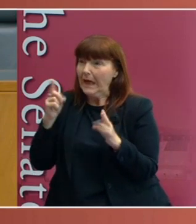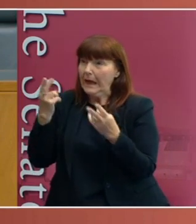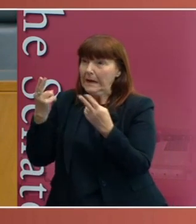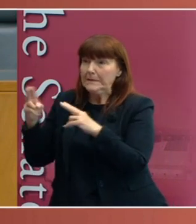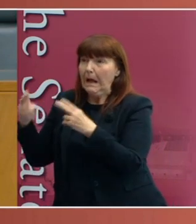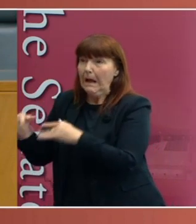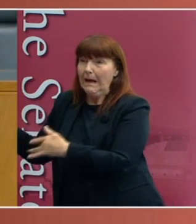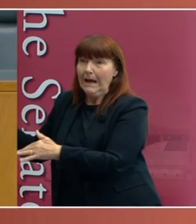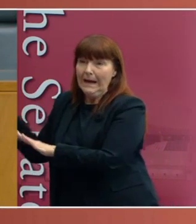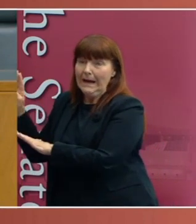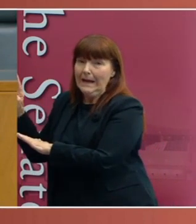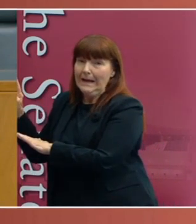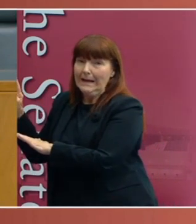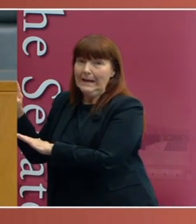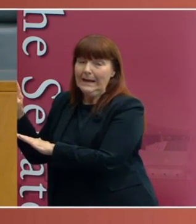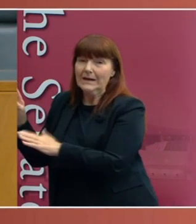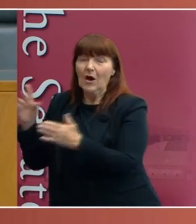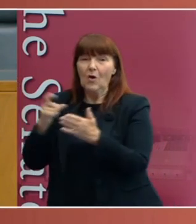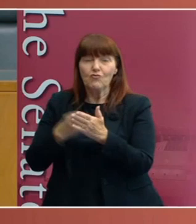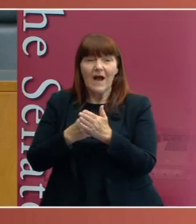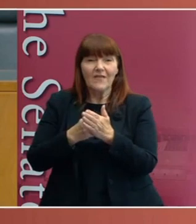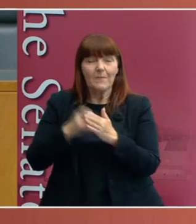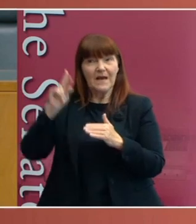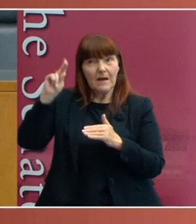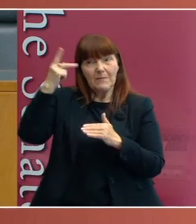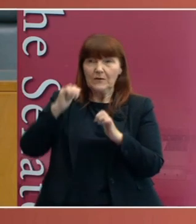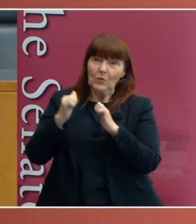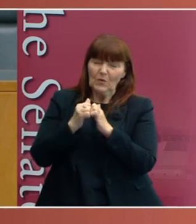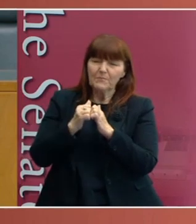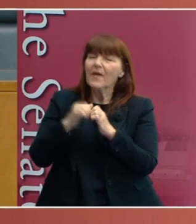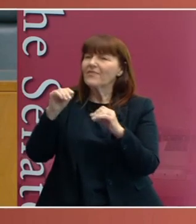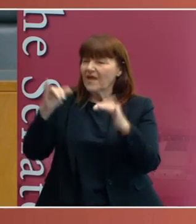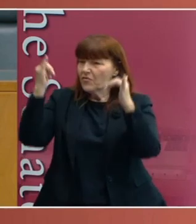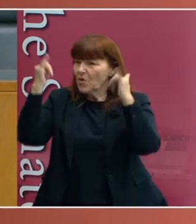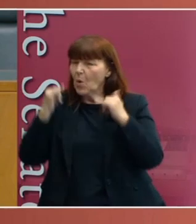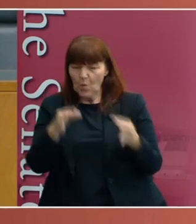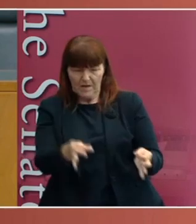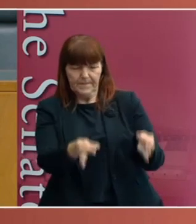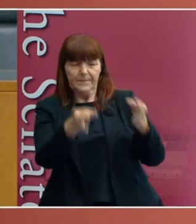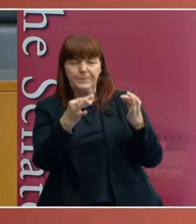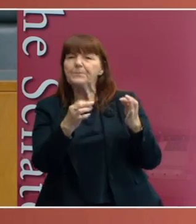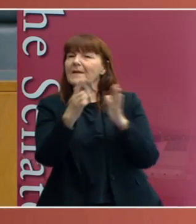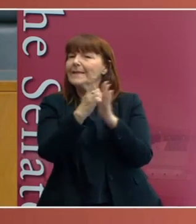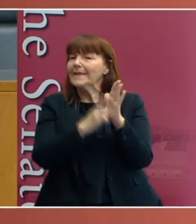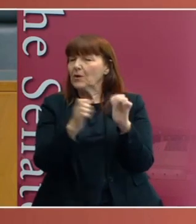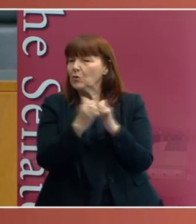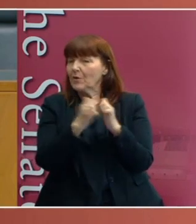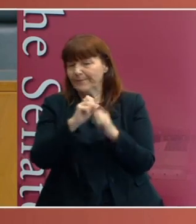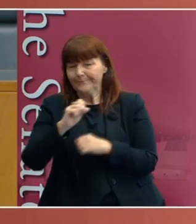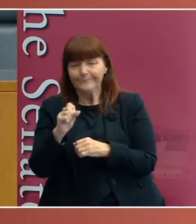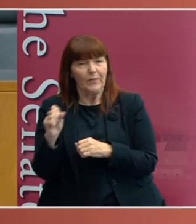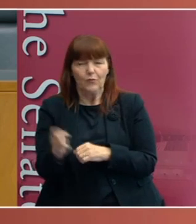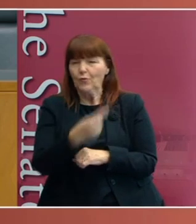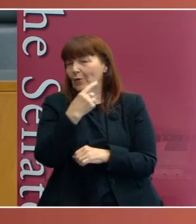and instead of it being a political compact and the lawyers then treated it as a legal document, that all got thrown out the